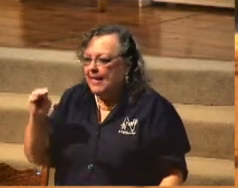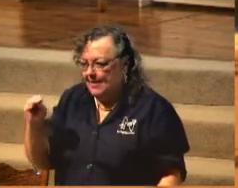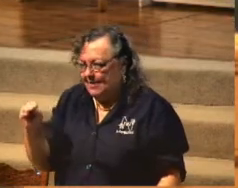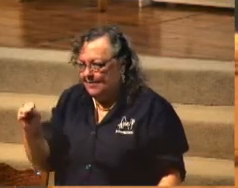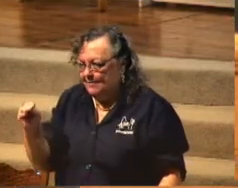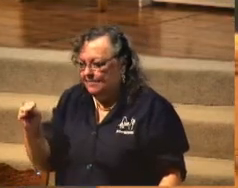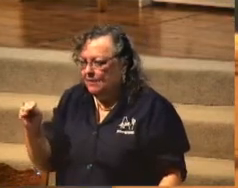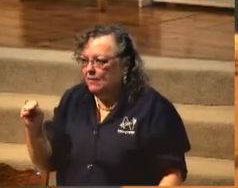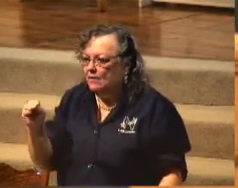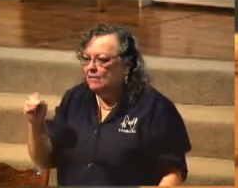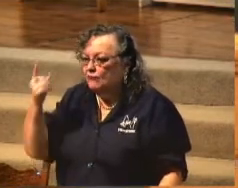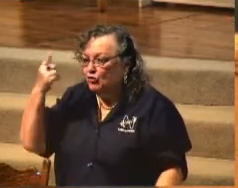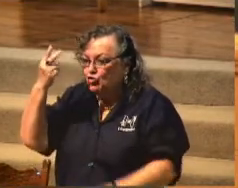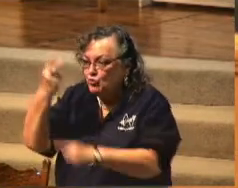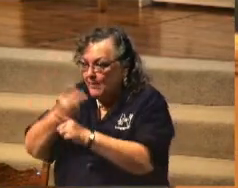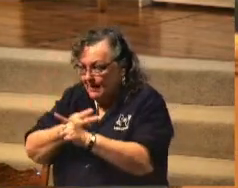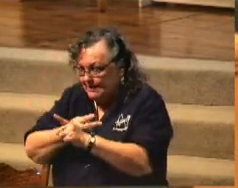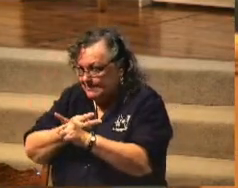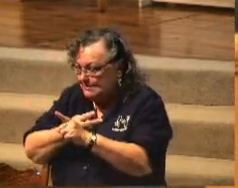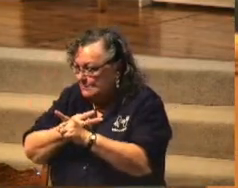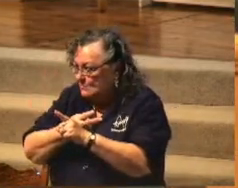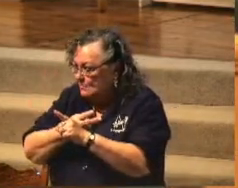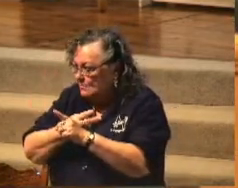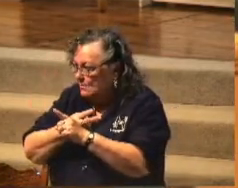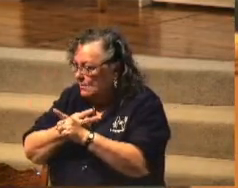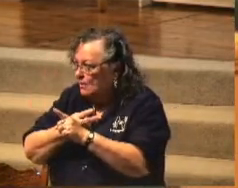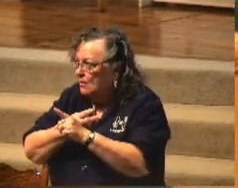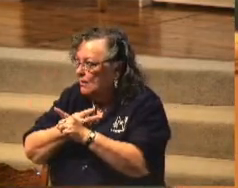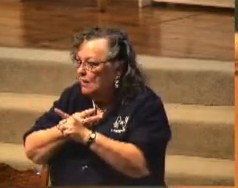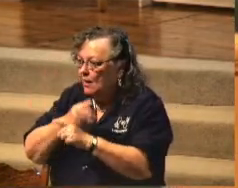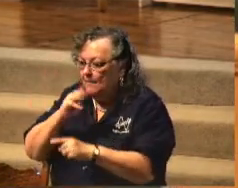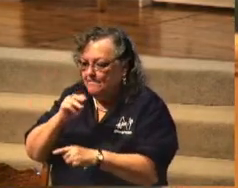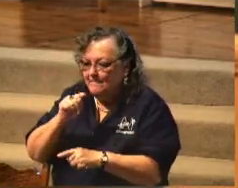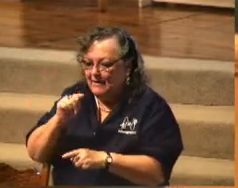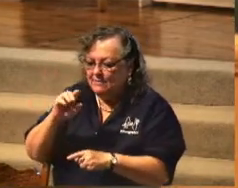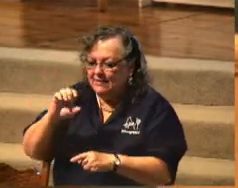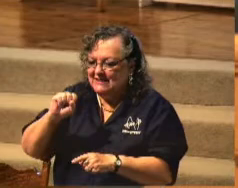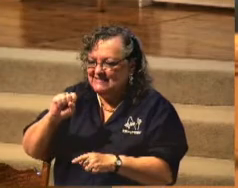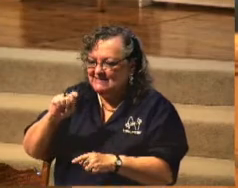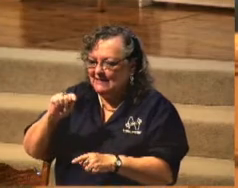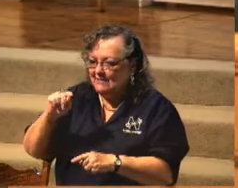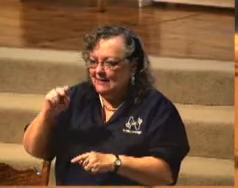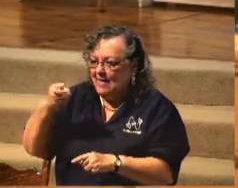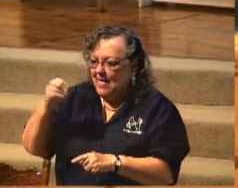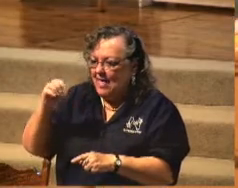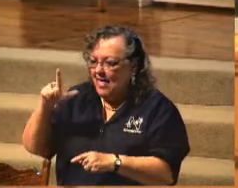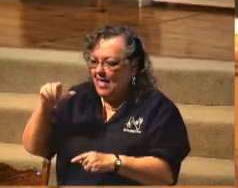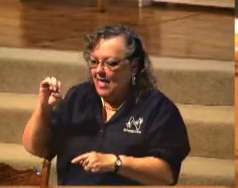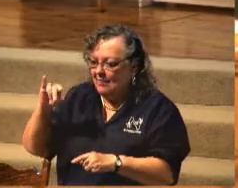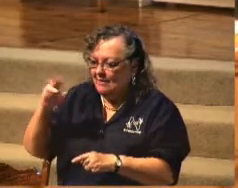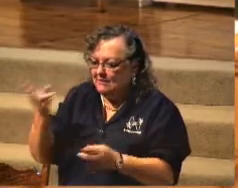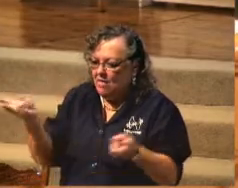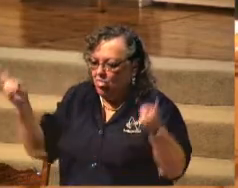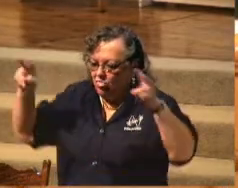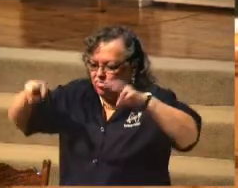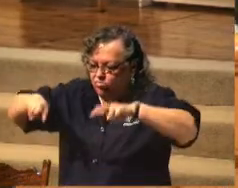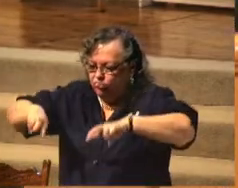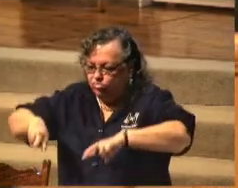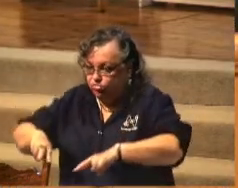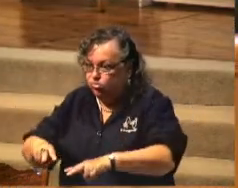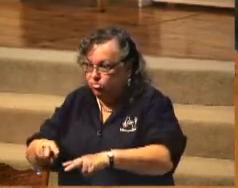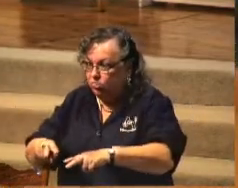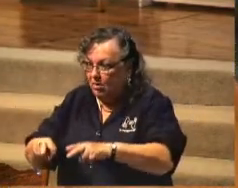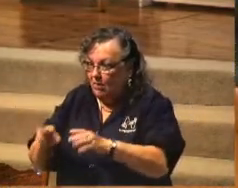For two months, for two months, Mount St. Helens had been rumbling. Some volcanic activity,